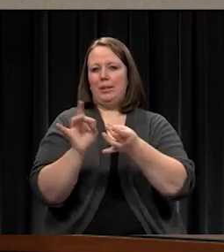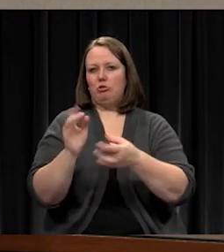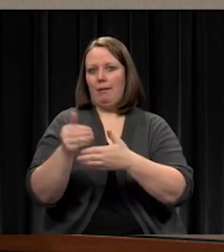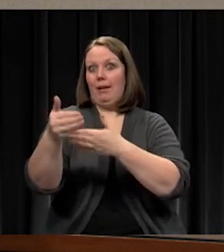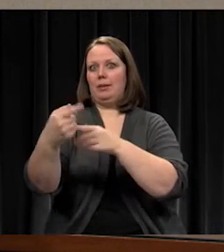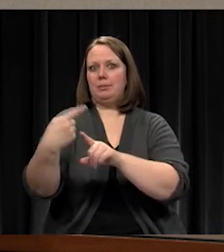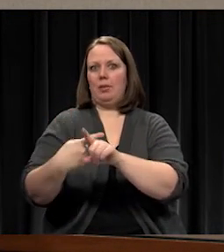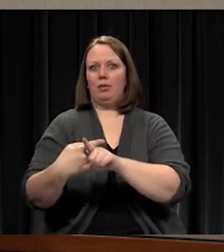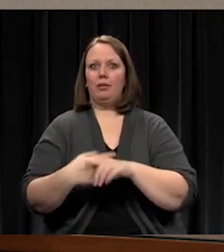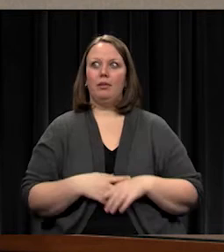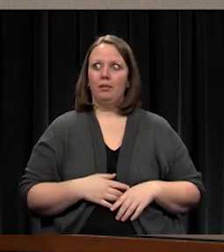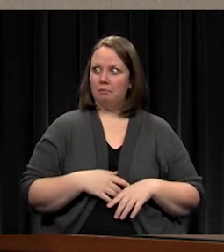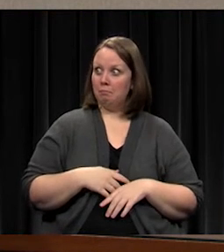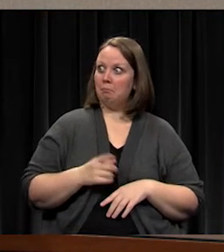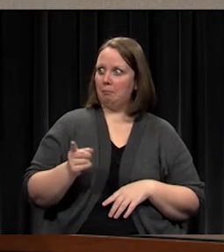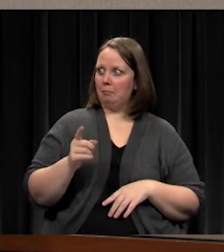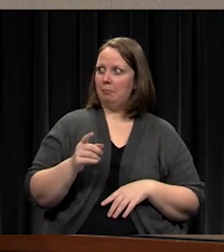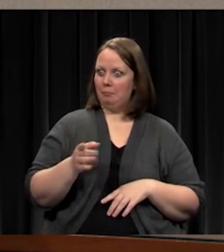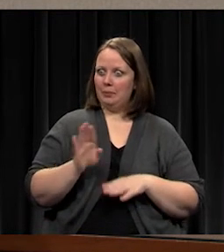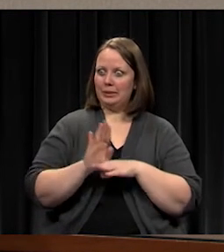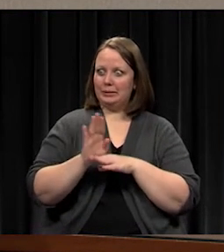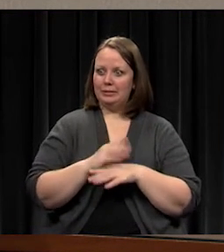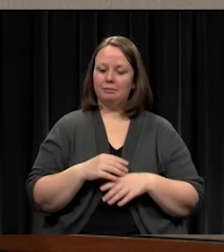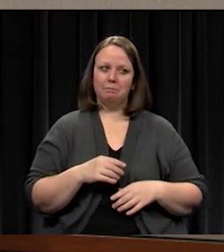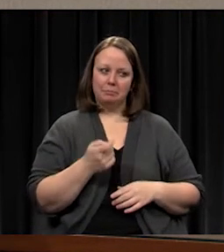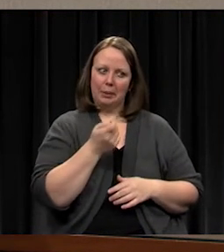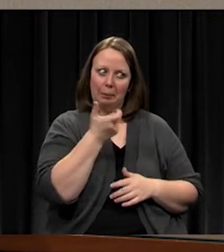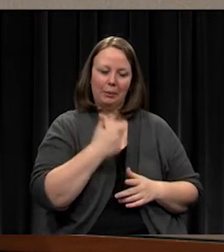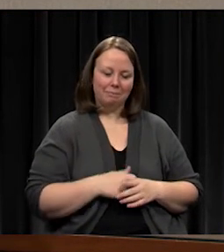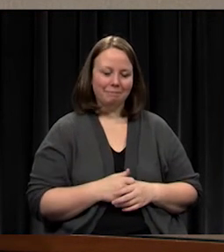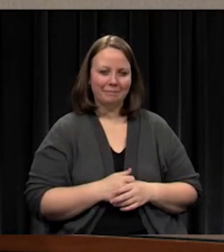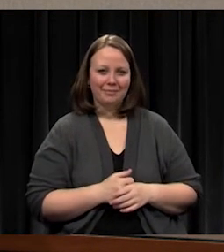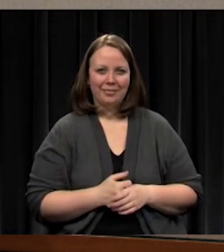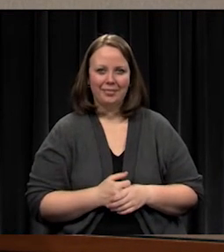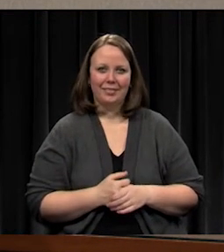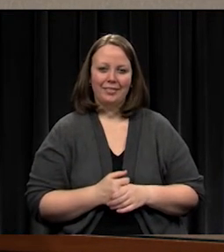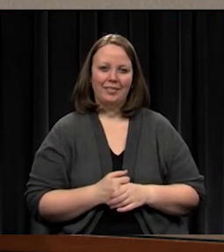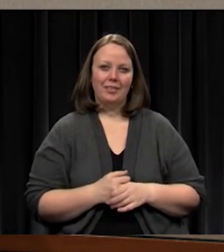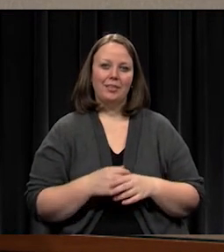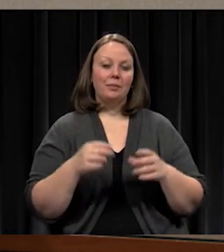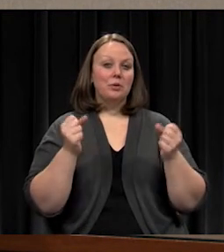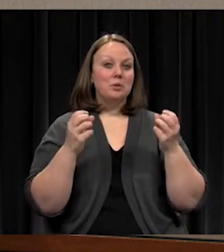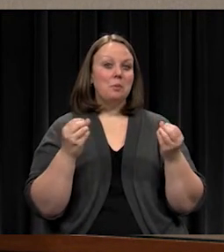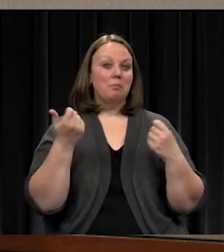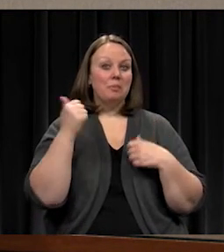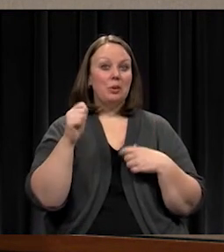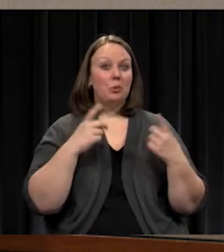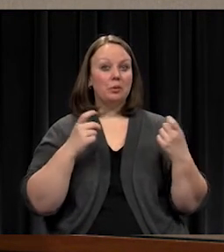Thank You've quite busy, haven't you? Just a bit. You're good. Any questions?